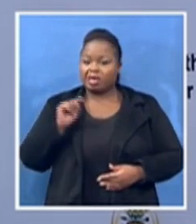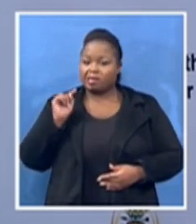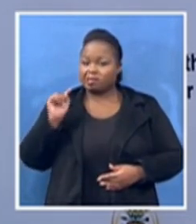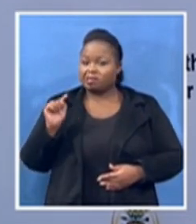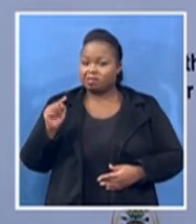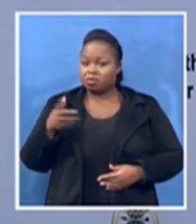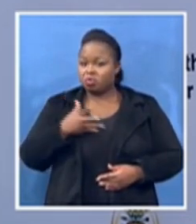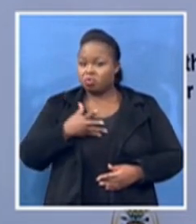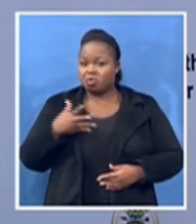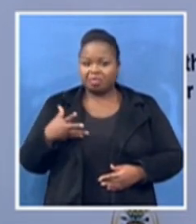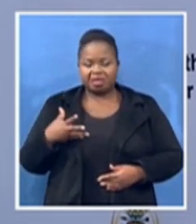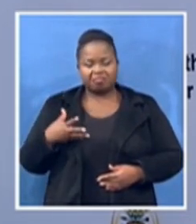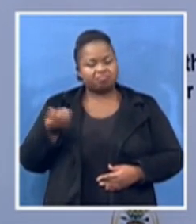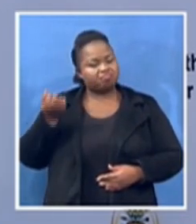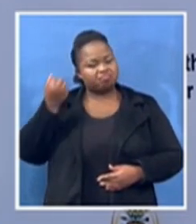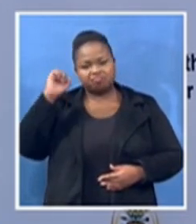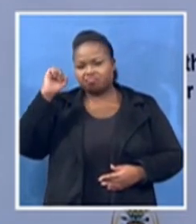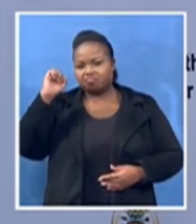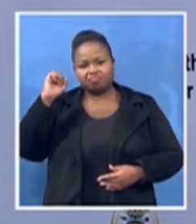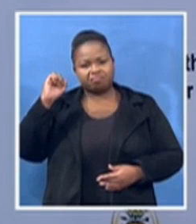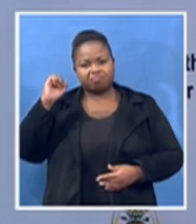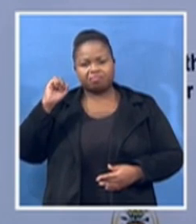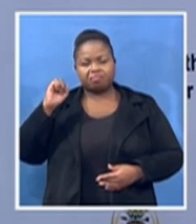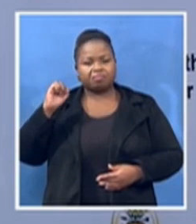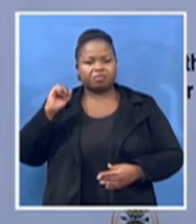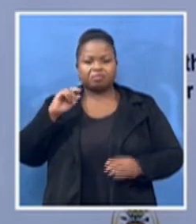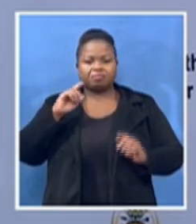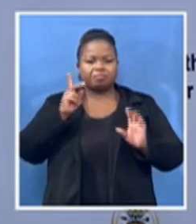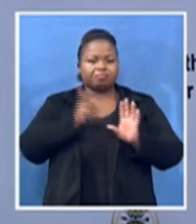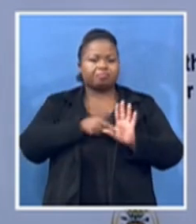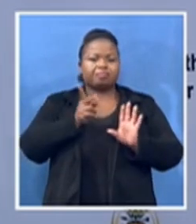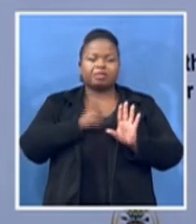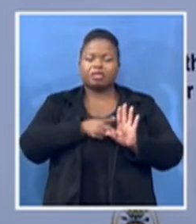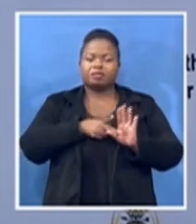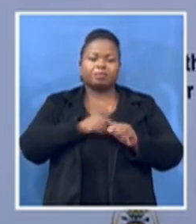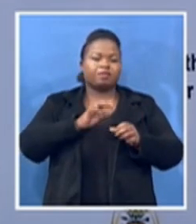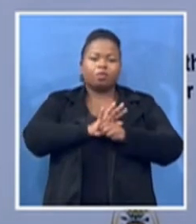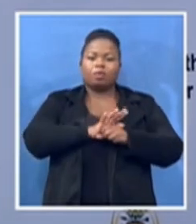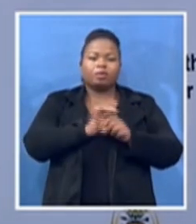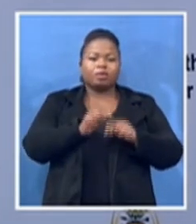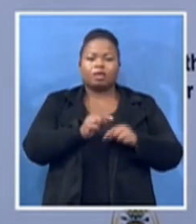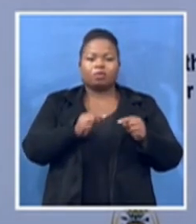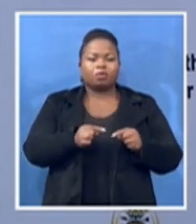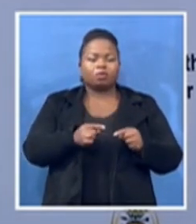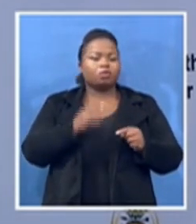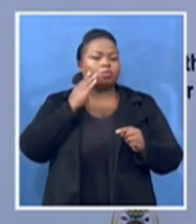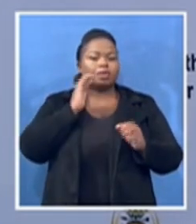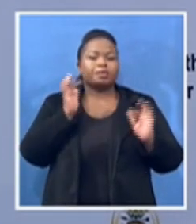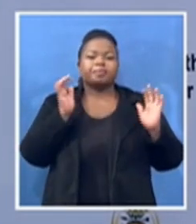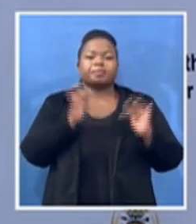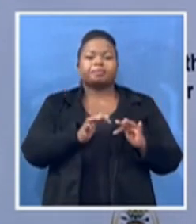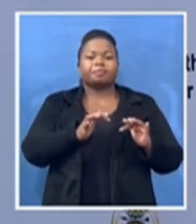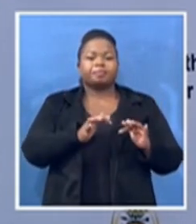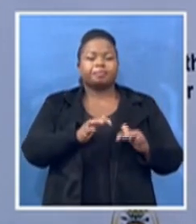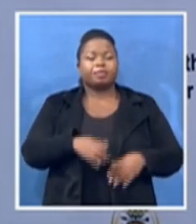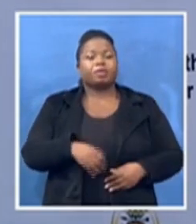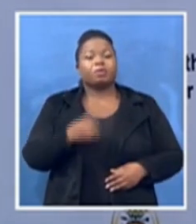to participate fully in that gathering. One important thing about Umam Shalot,